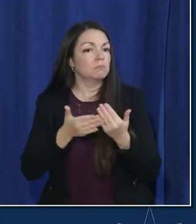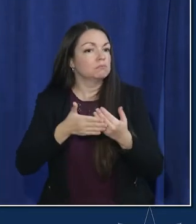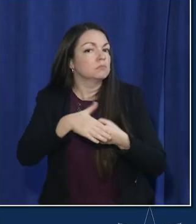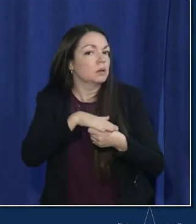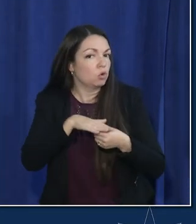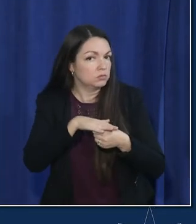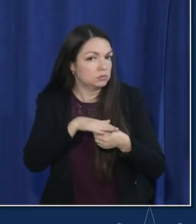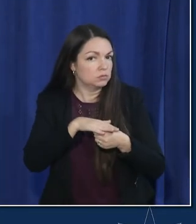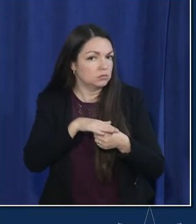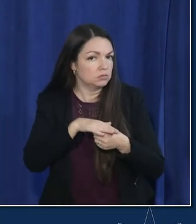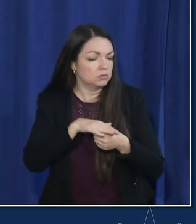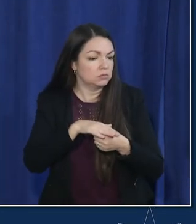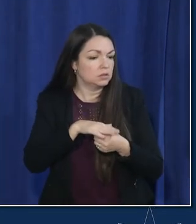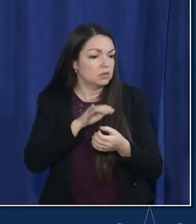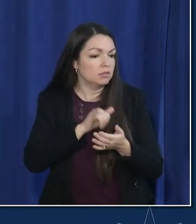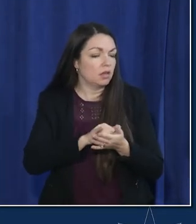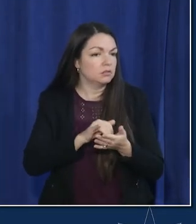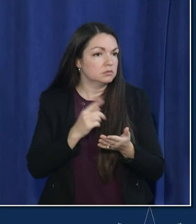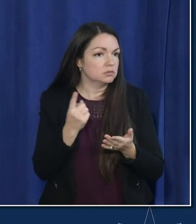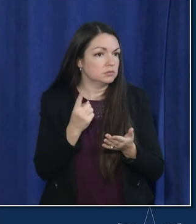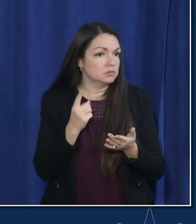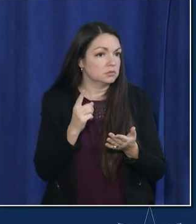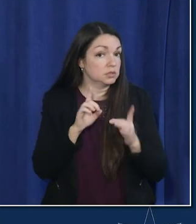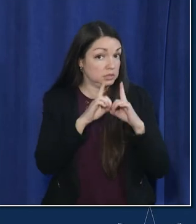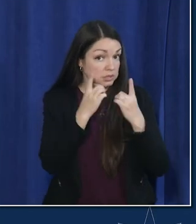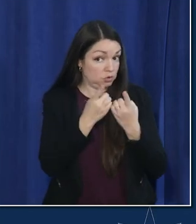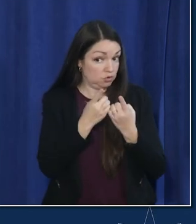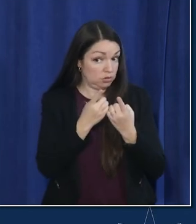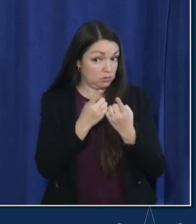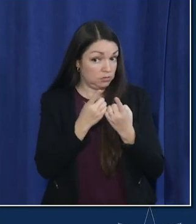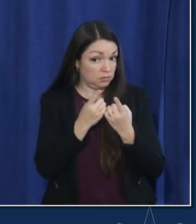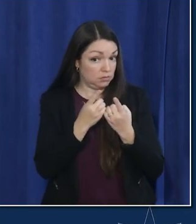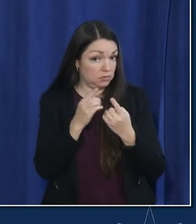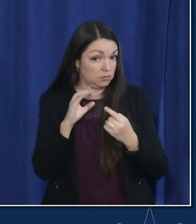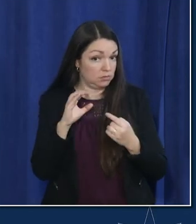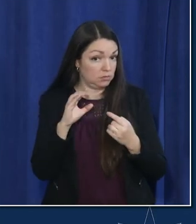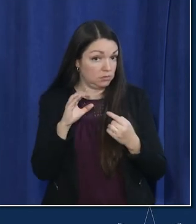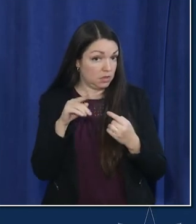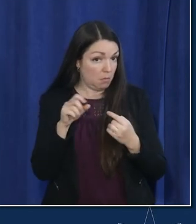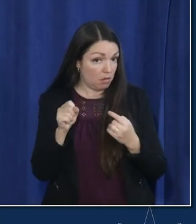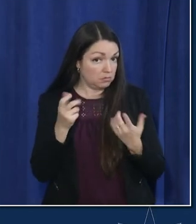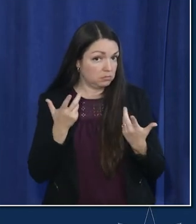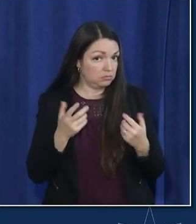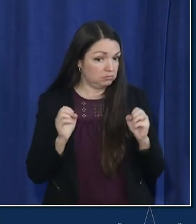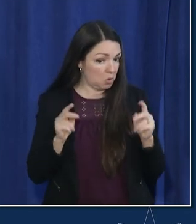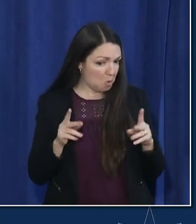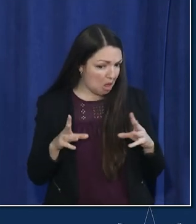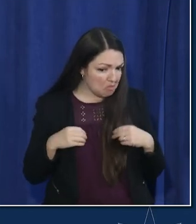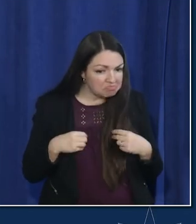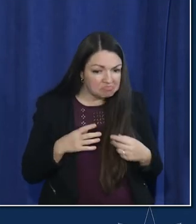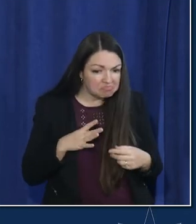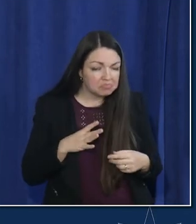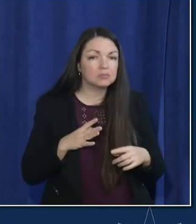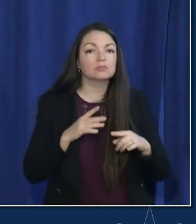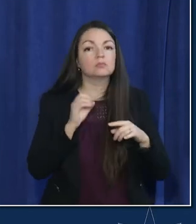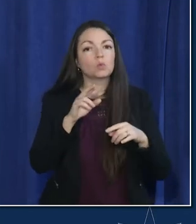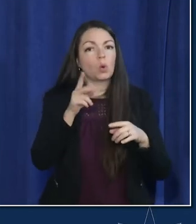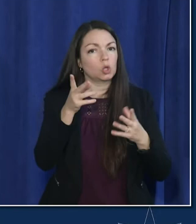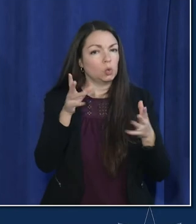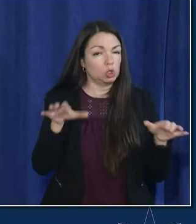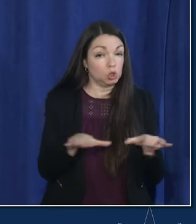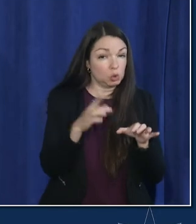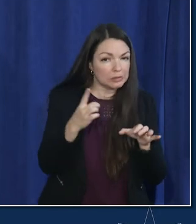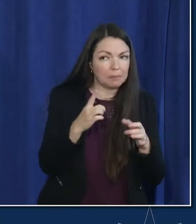is that something that the district is okay with or are you doing things to get those numbers up